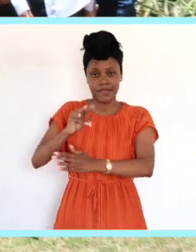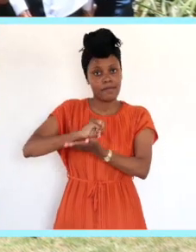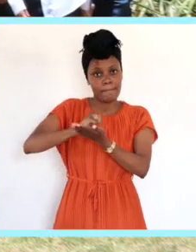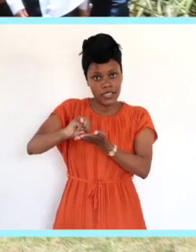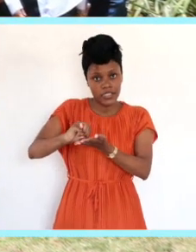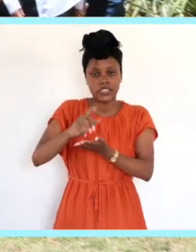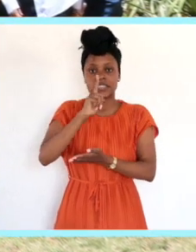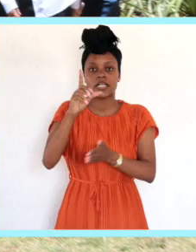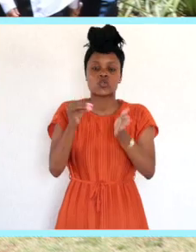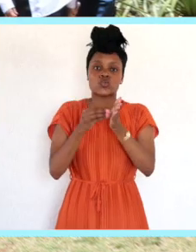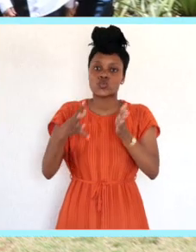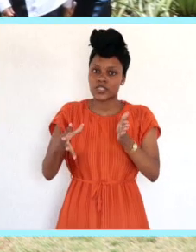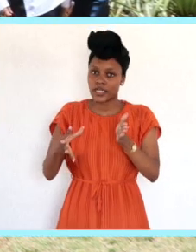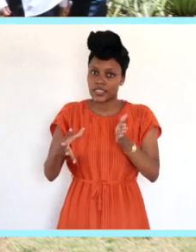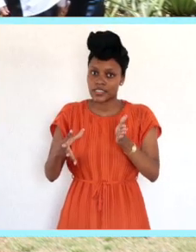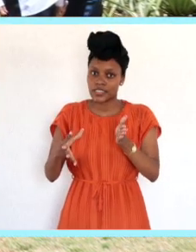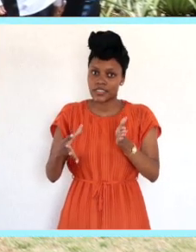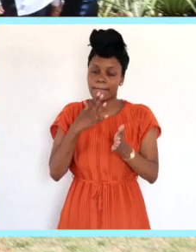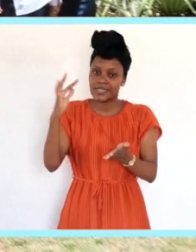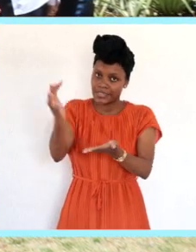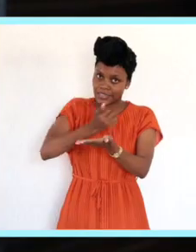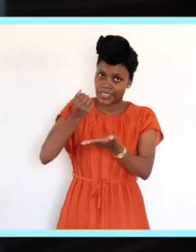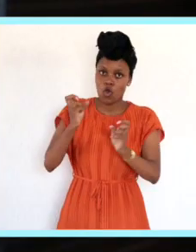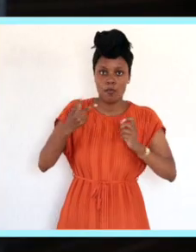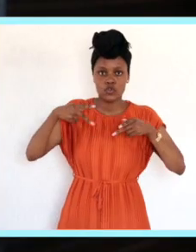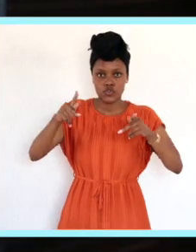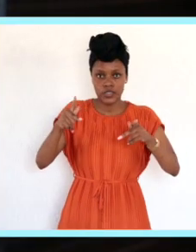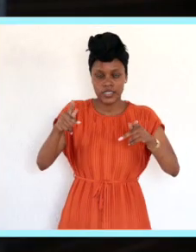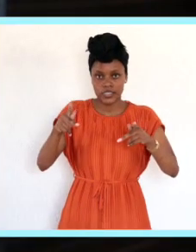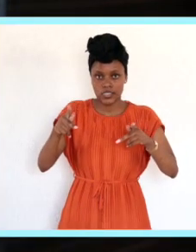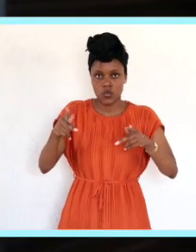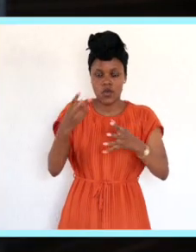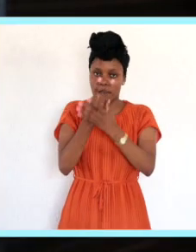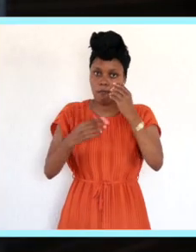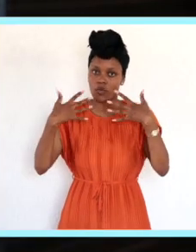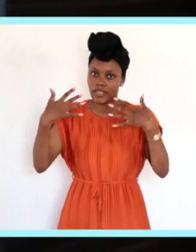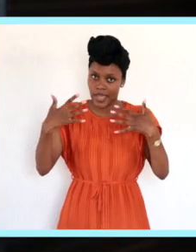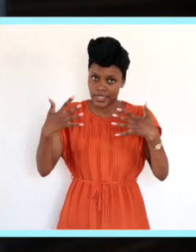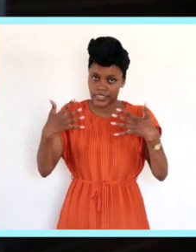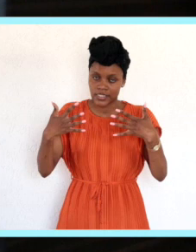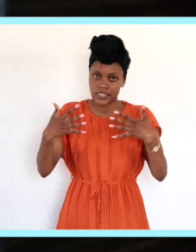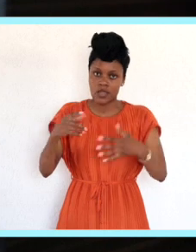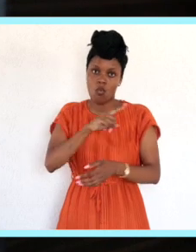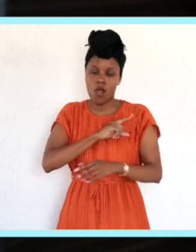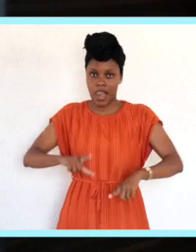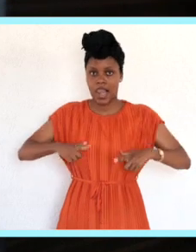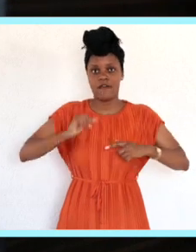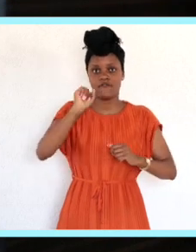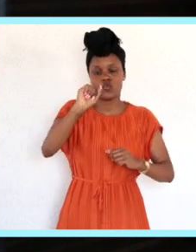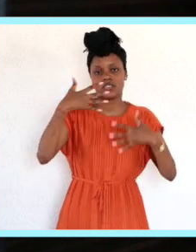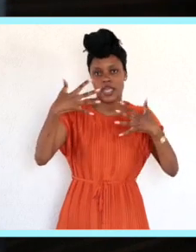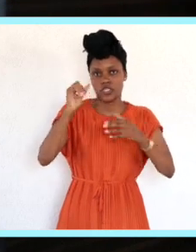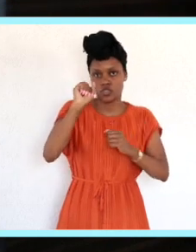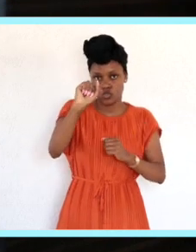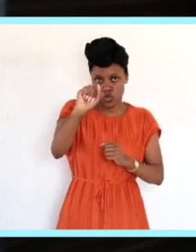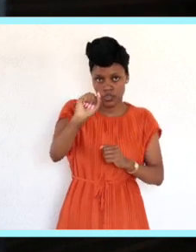board. The message I want to send to students is, you know, take the opportunity, grasp it with both hands, because at the end of the